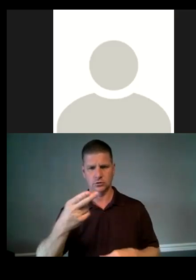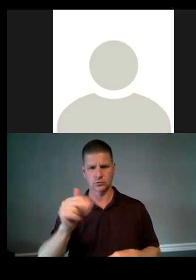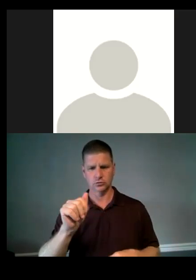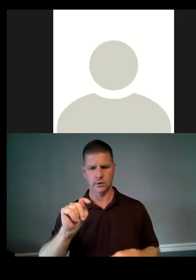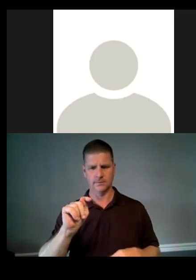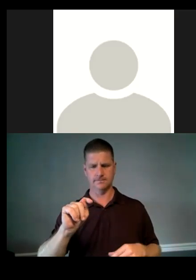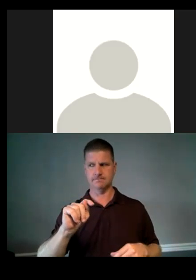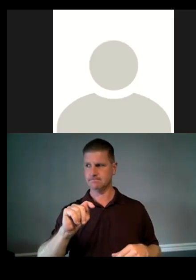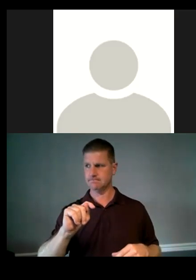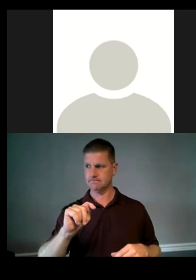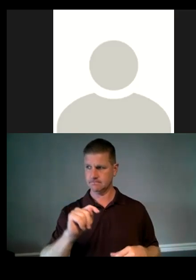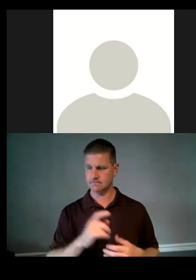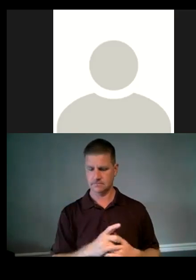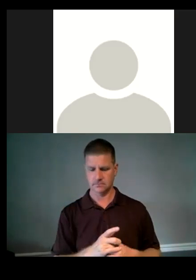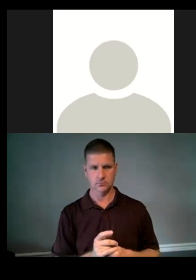Um,